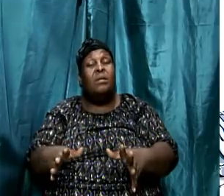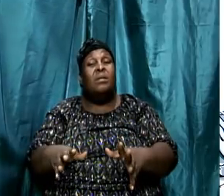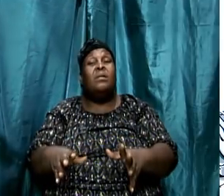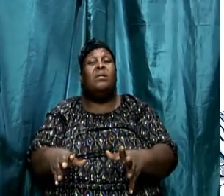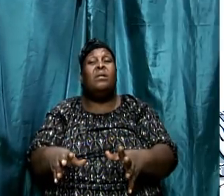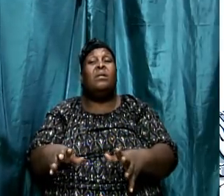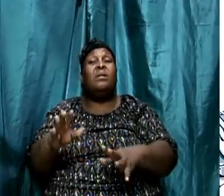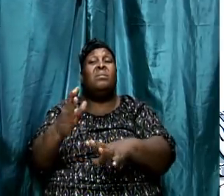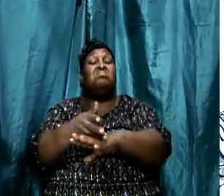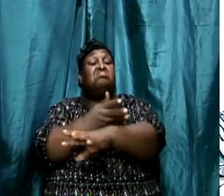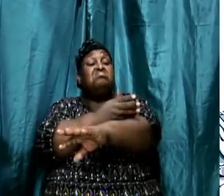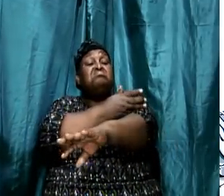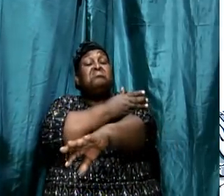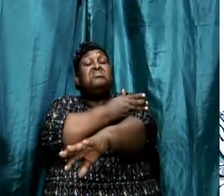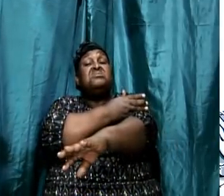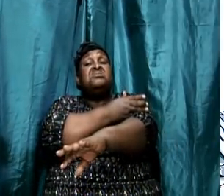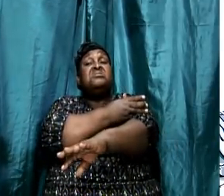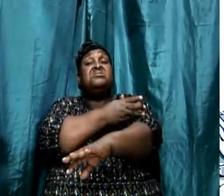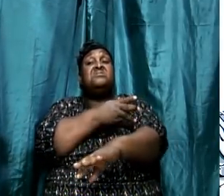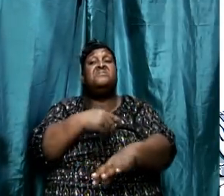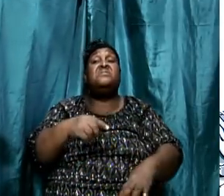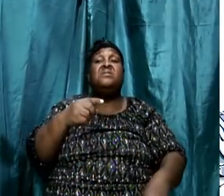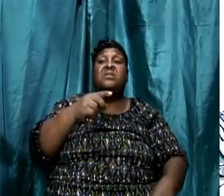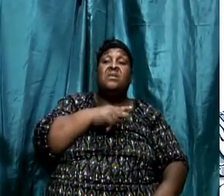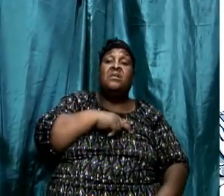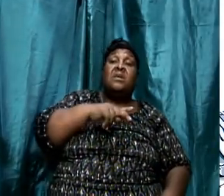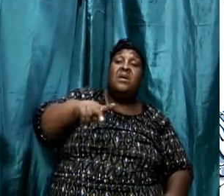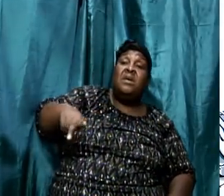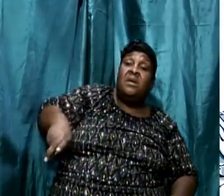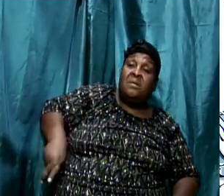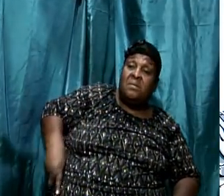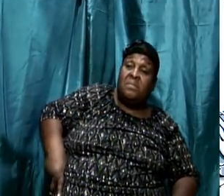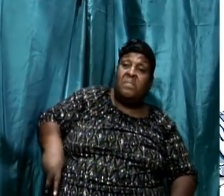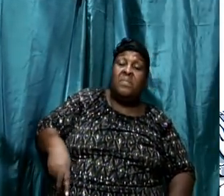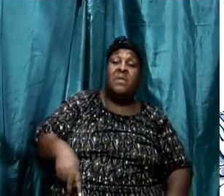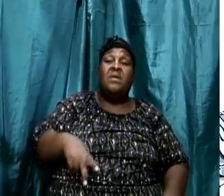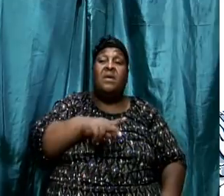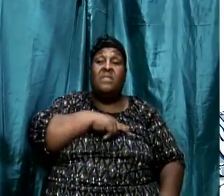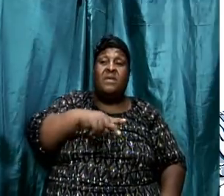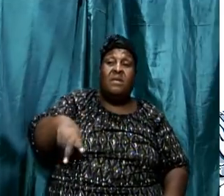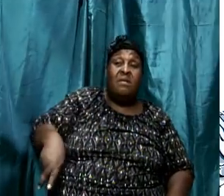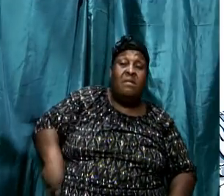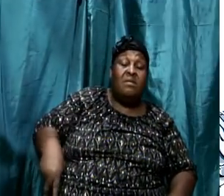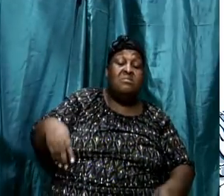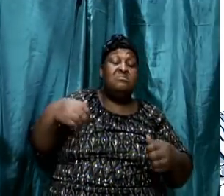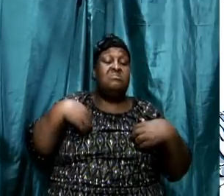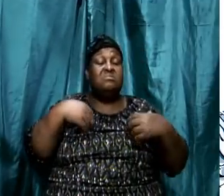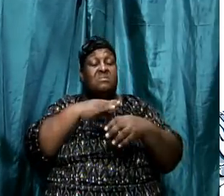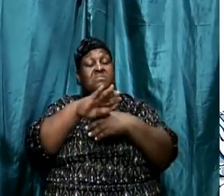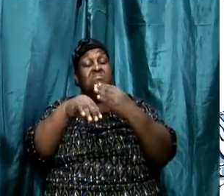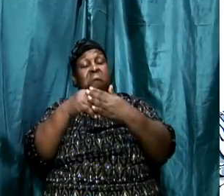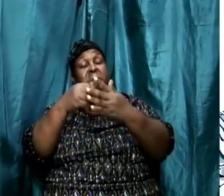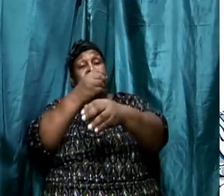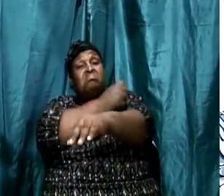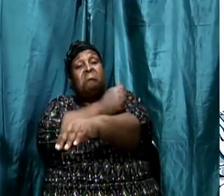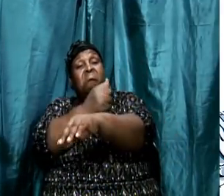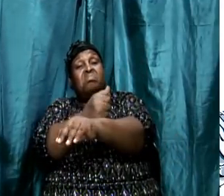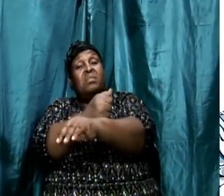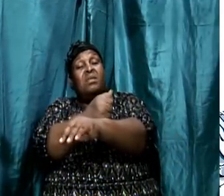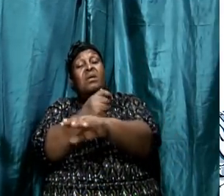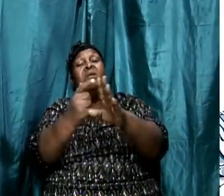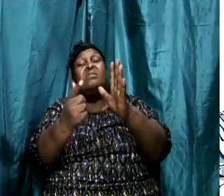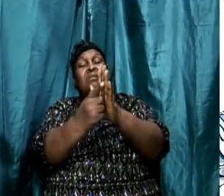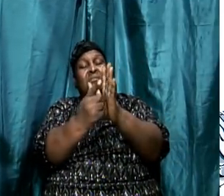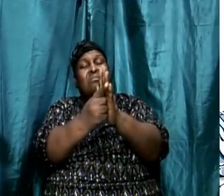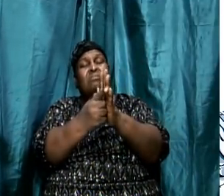successive kings, the king had all authority. Under the Medo-Persian empire, it was a little different. The law was